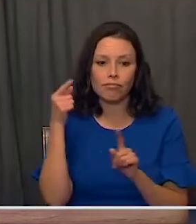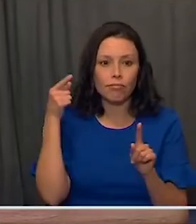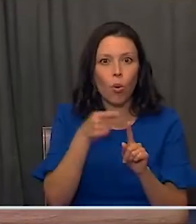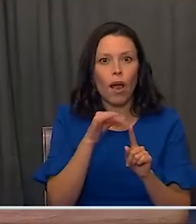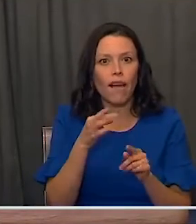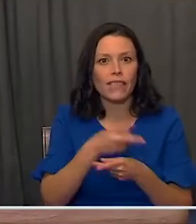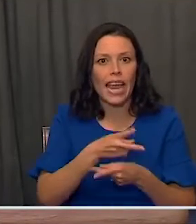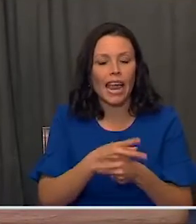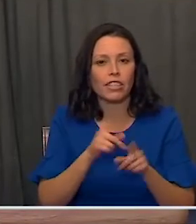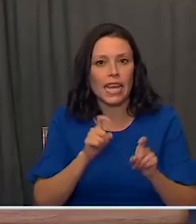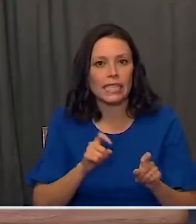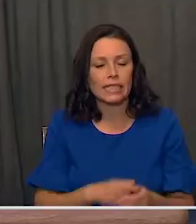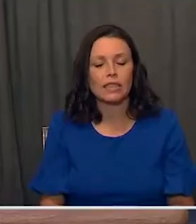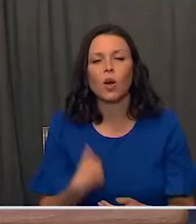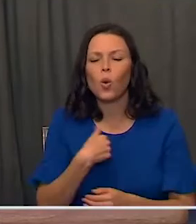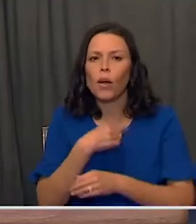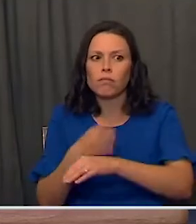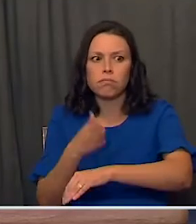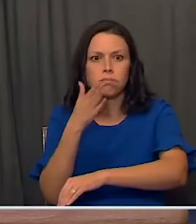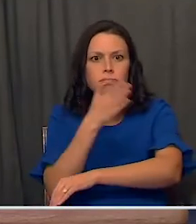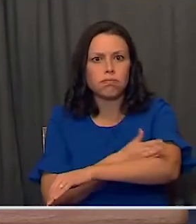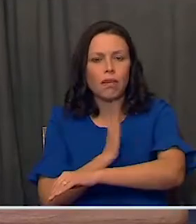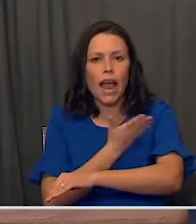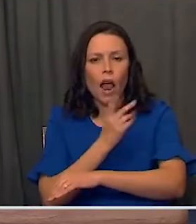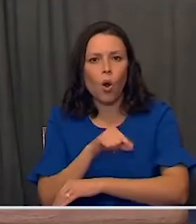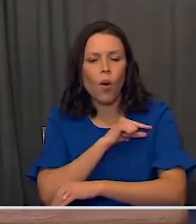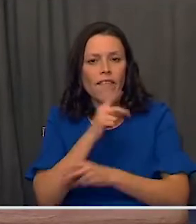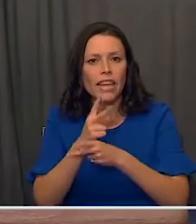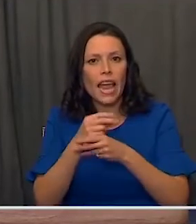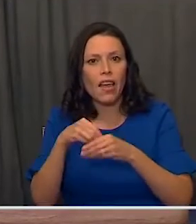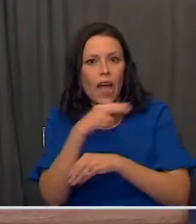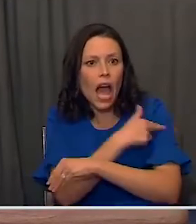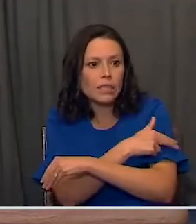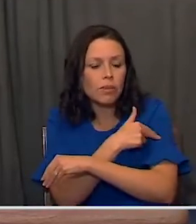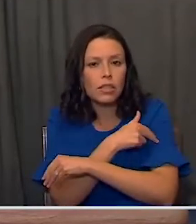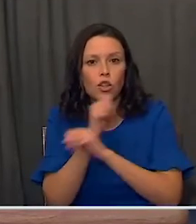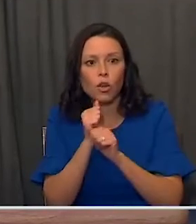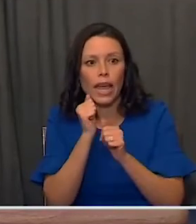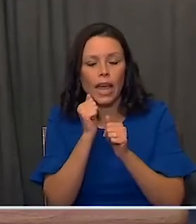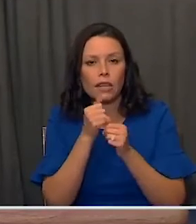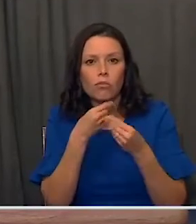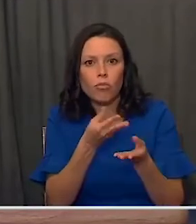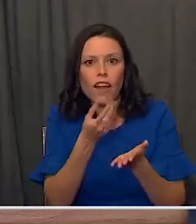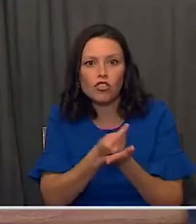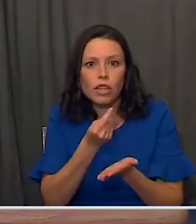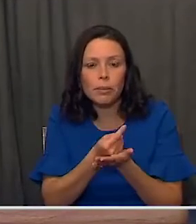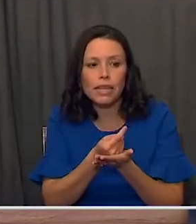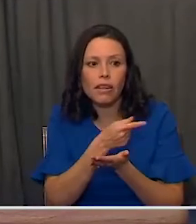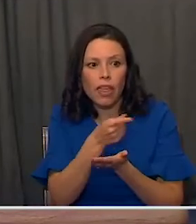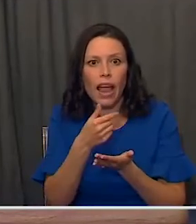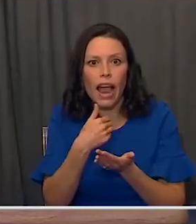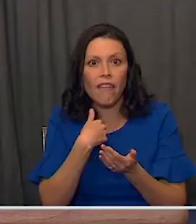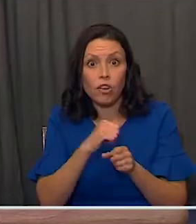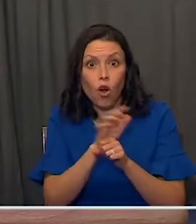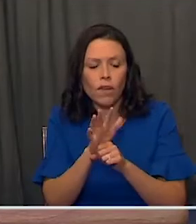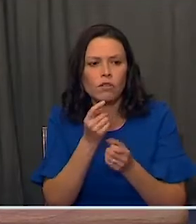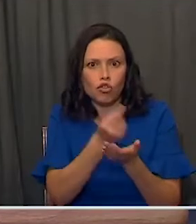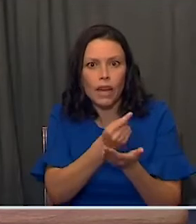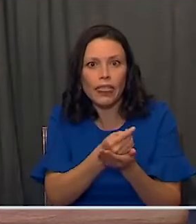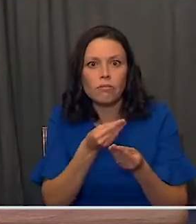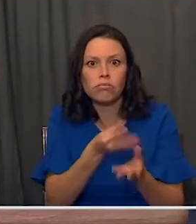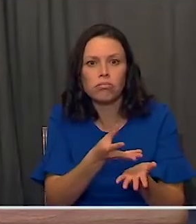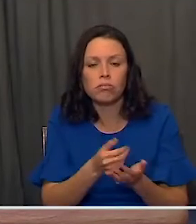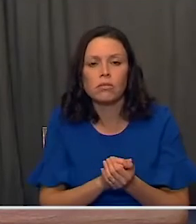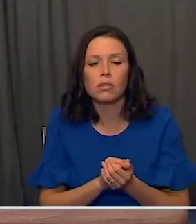tests. We've improved dramatically our quality of care at our hospitals, our ability to treat people who suffer from COVID. My